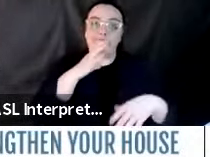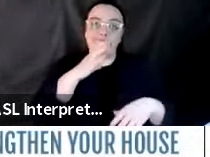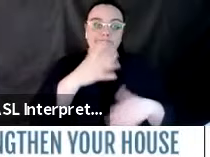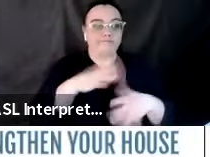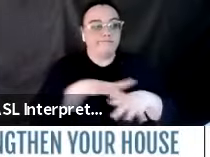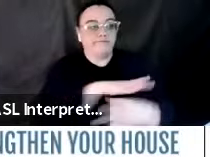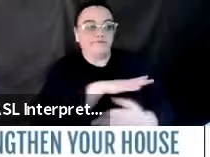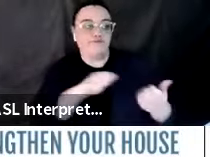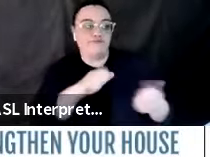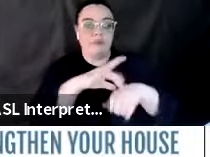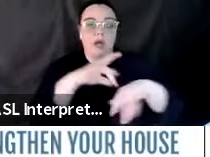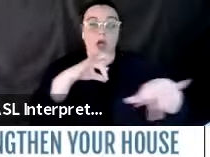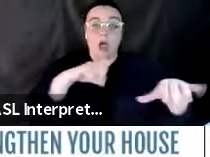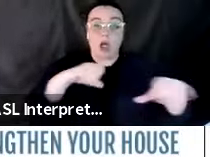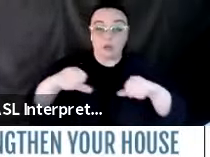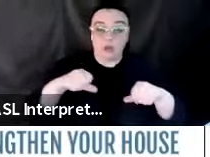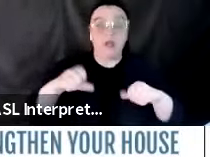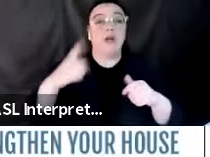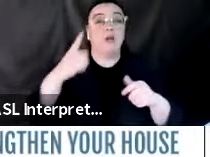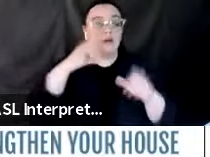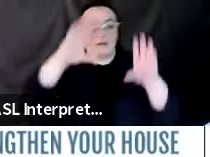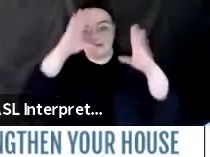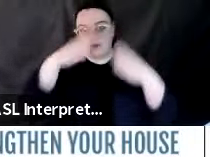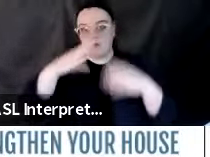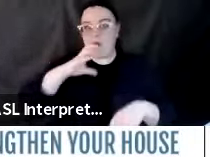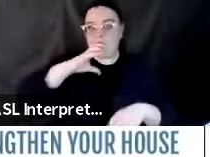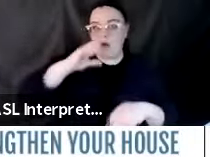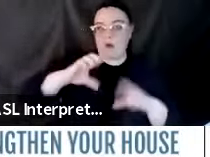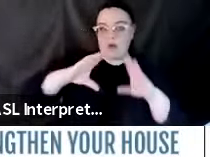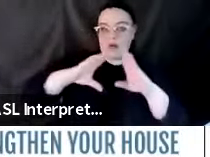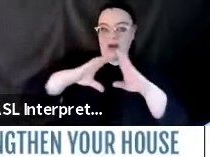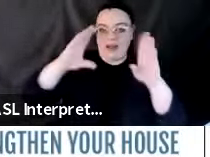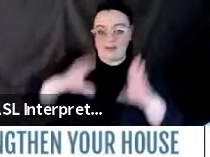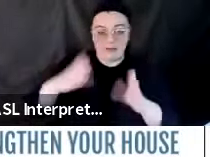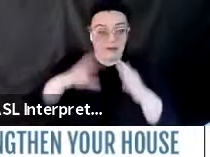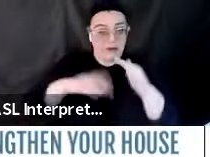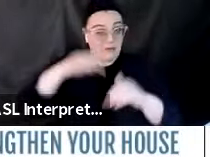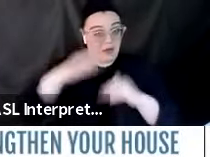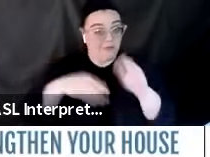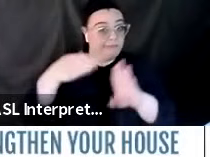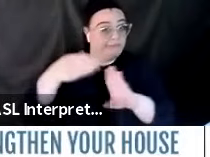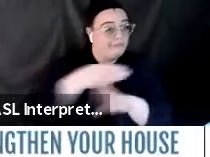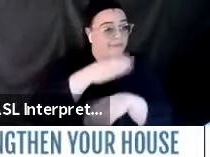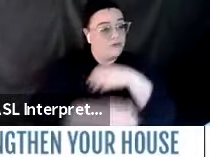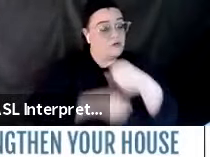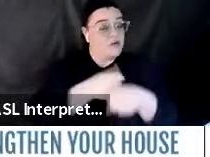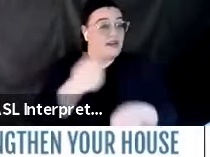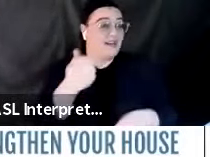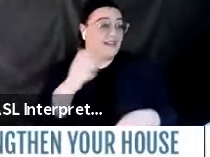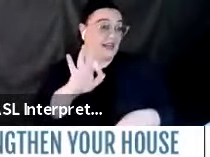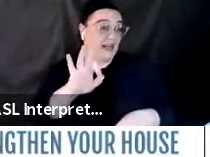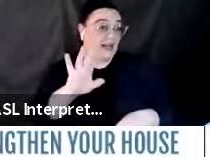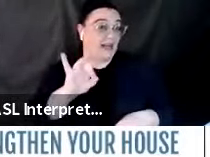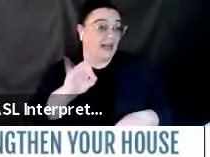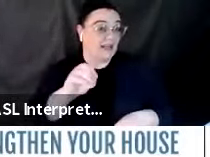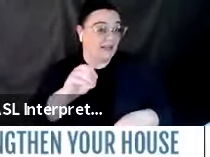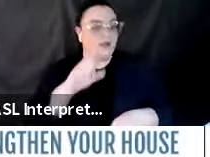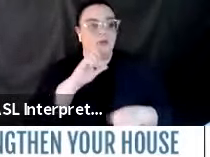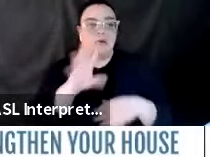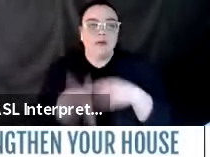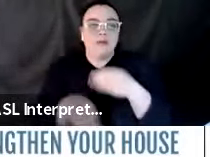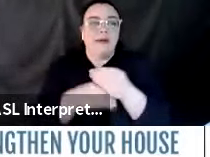those built before 1980, are strengthened with a seismic retrofit. That process sounds more